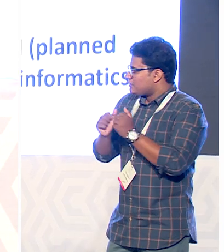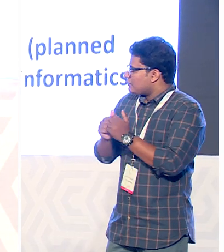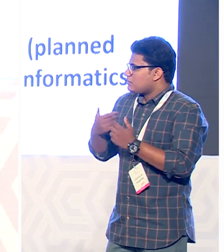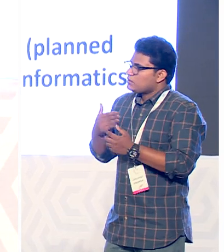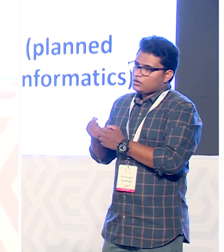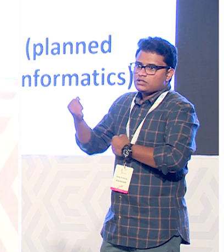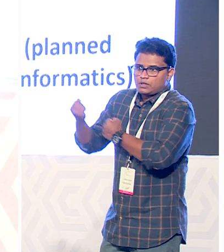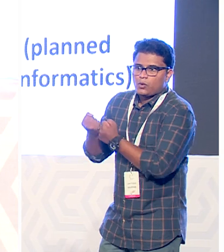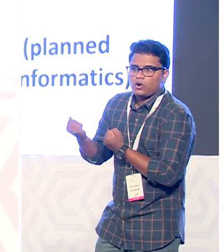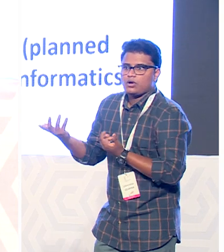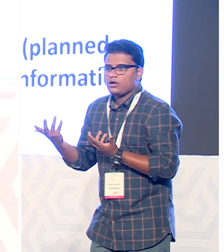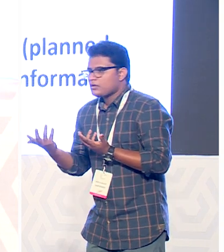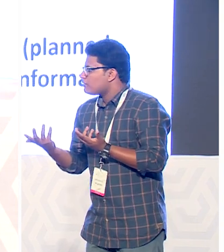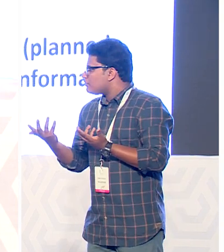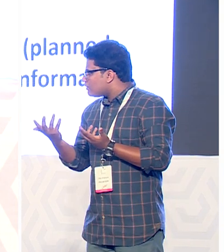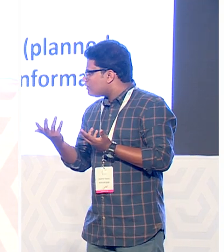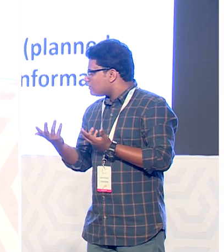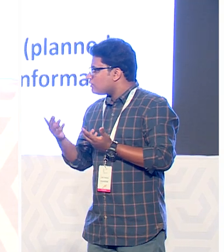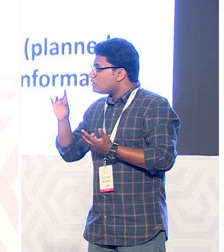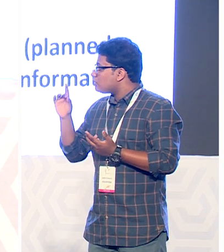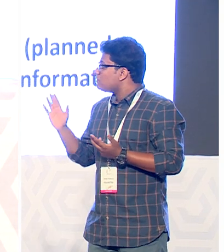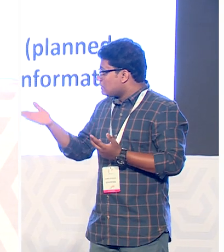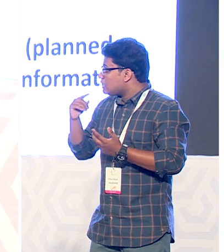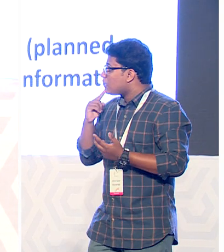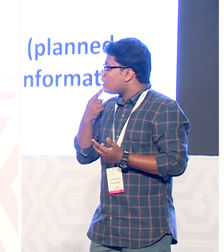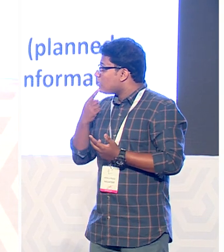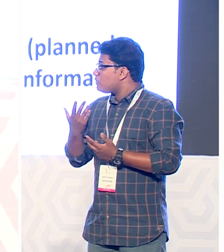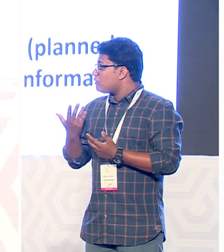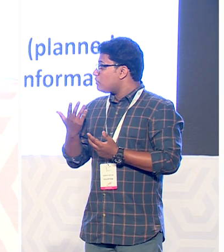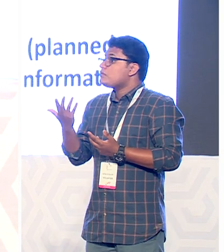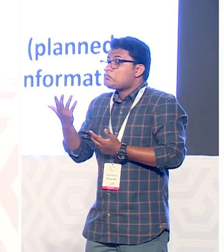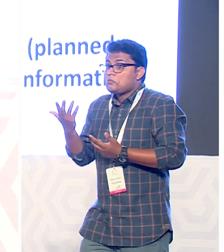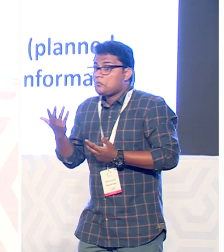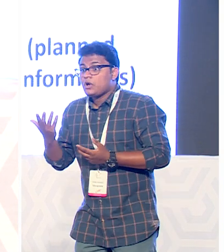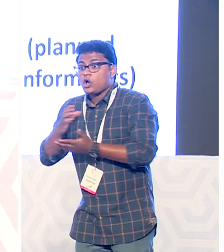supportive enough to give me a chance to perform as a professor